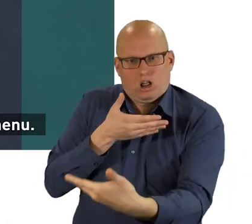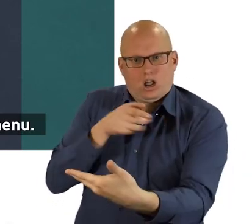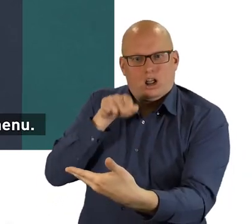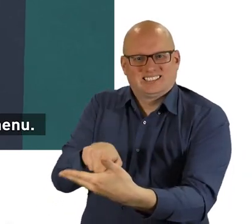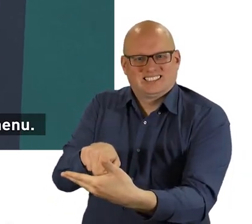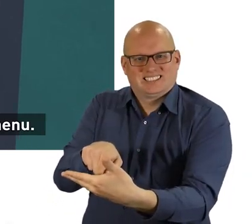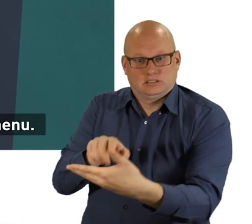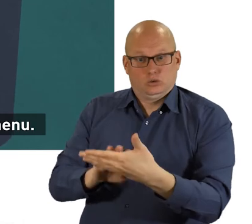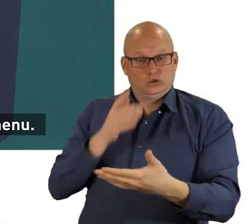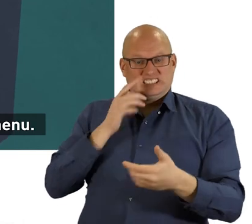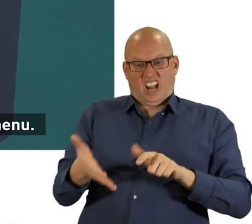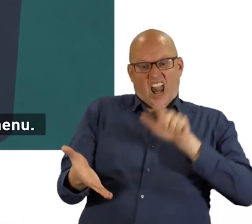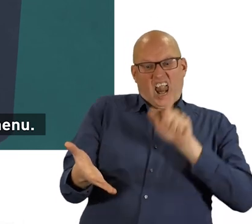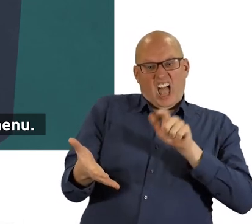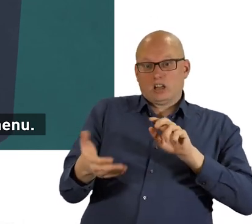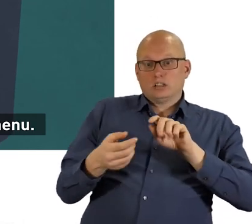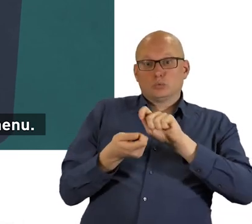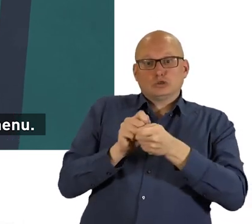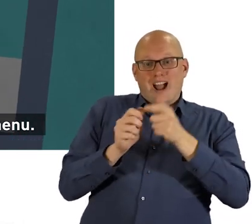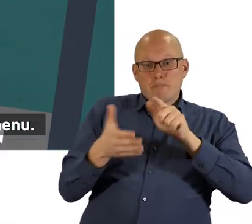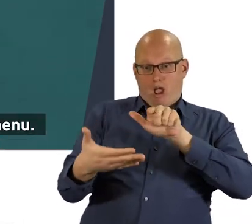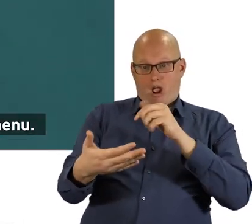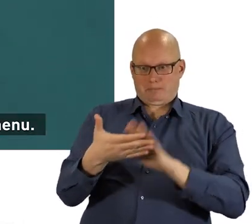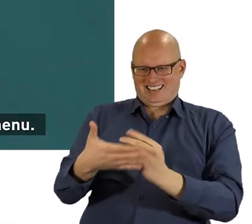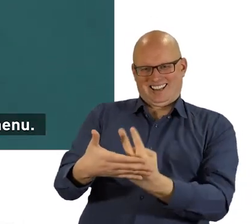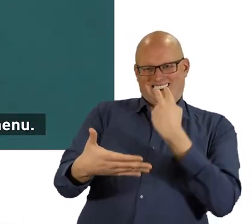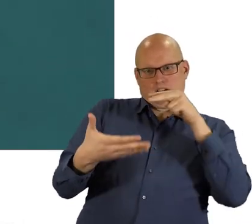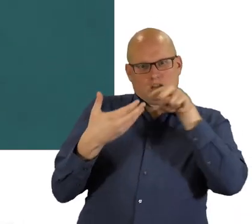they need to do is tap the Switch Camera button on the menu.